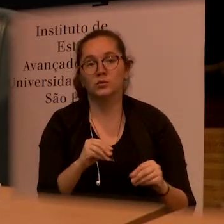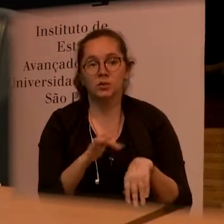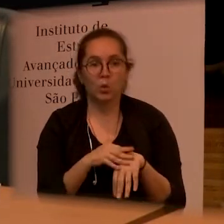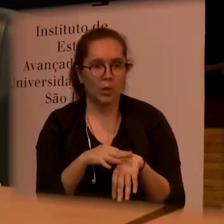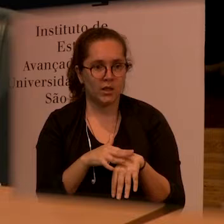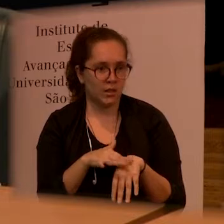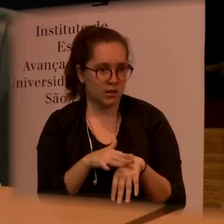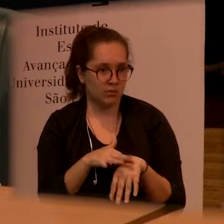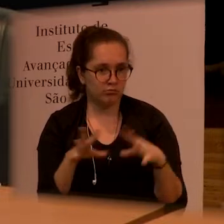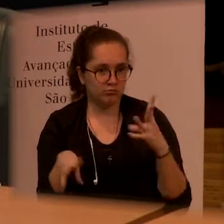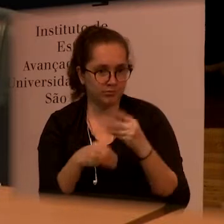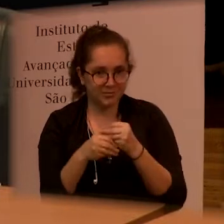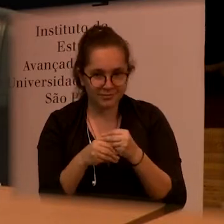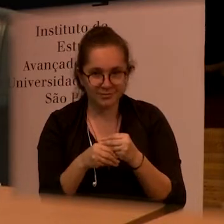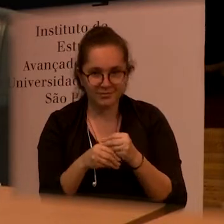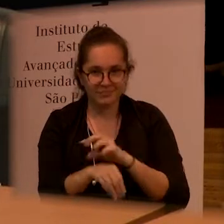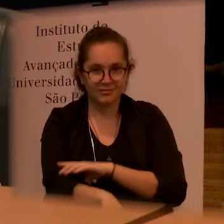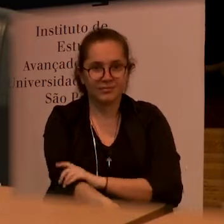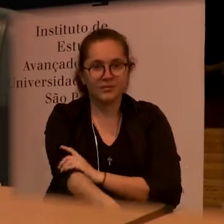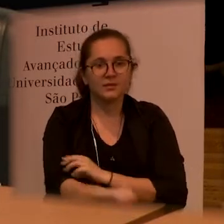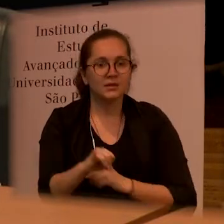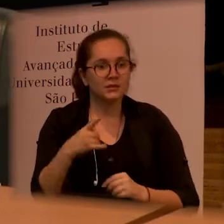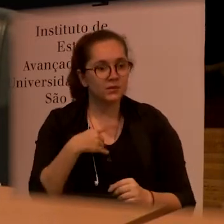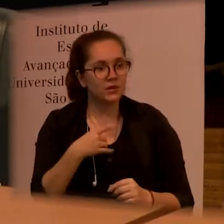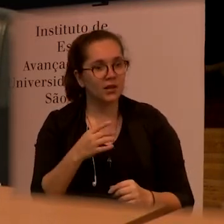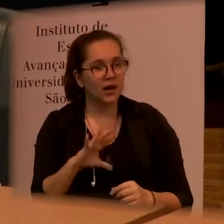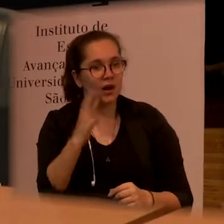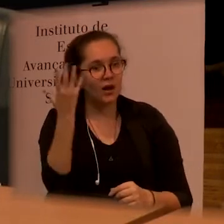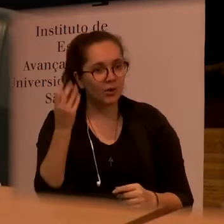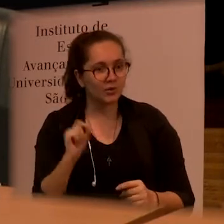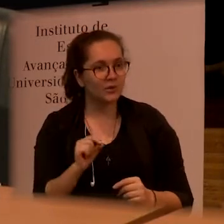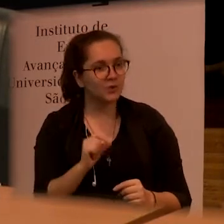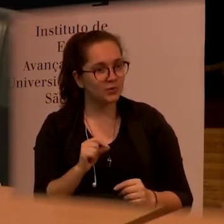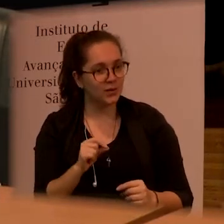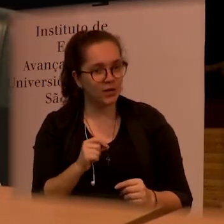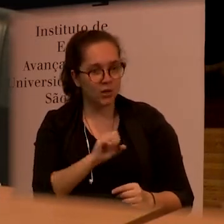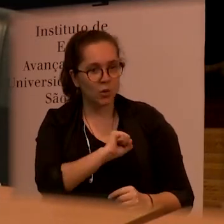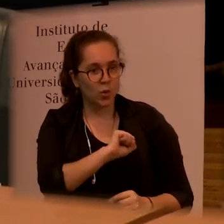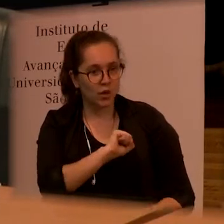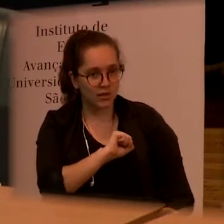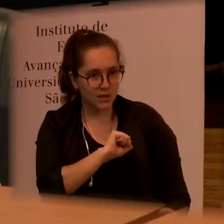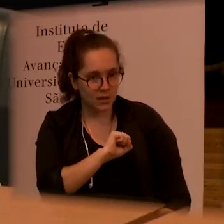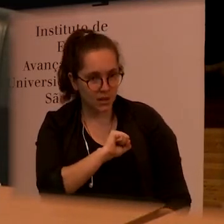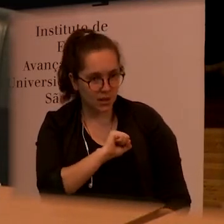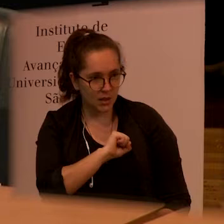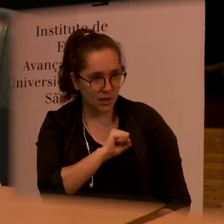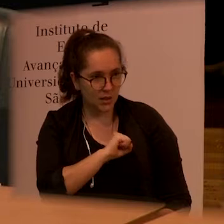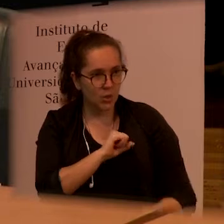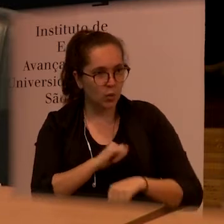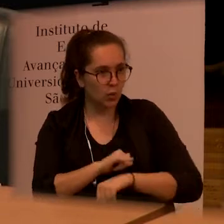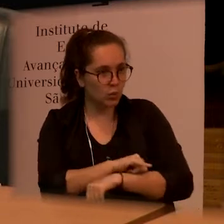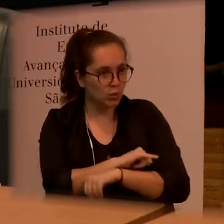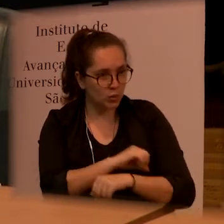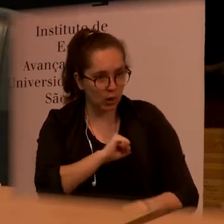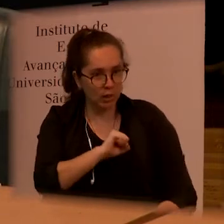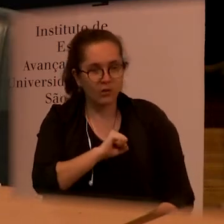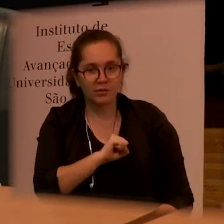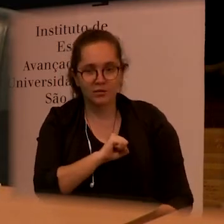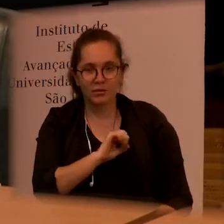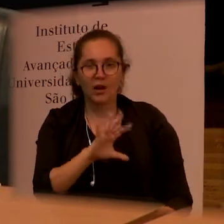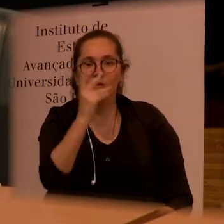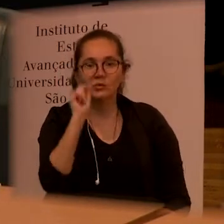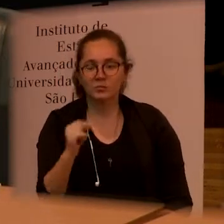kinds of diseases if you see coagulation this is an